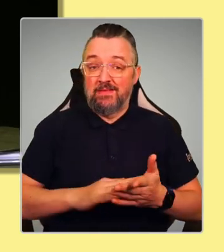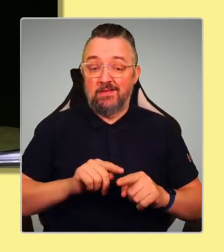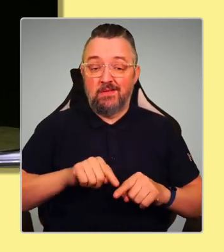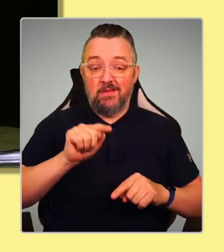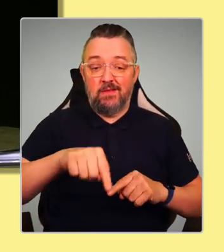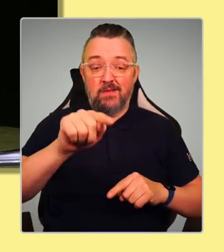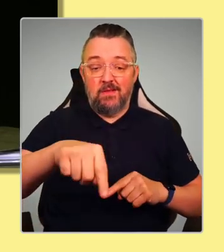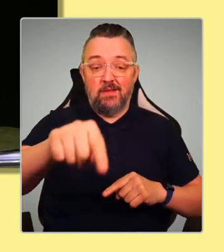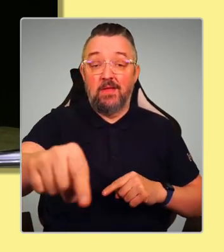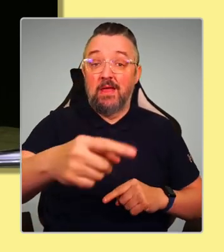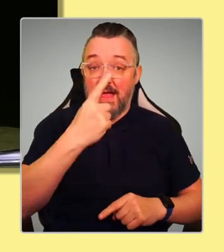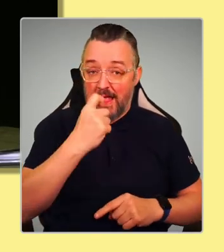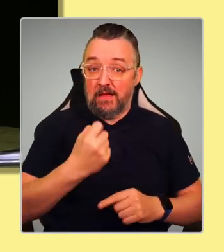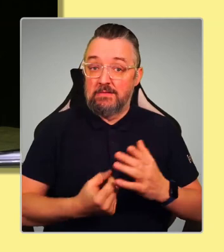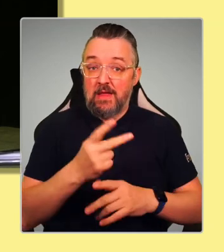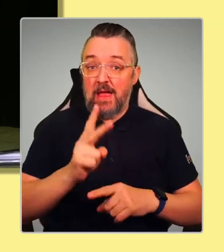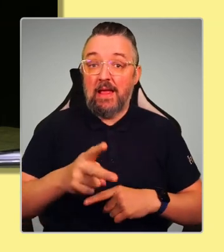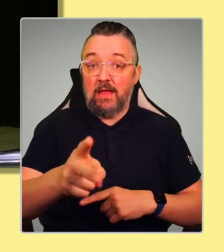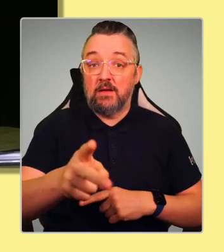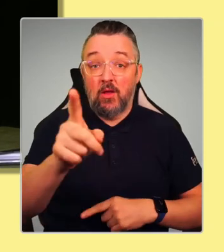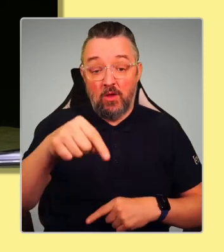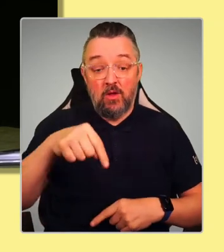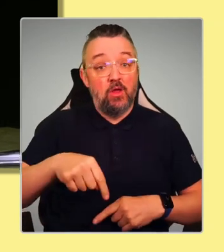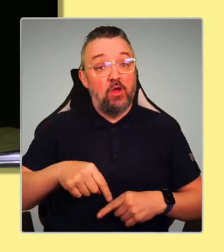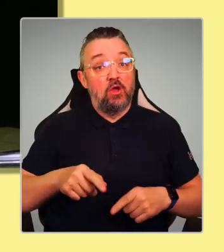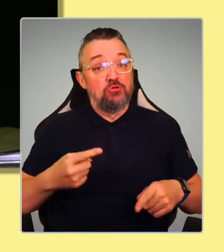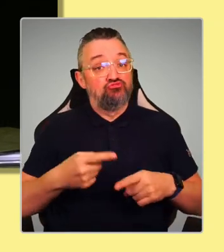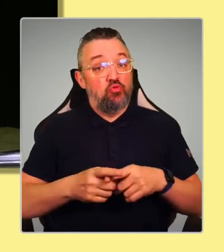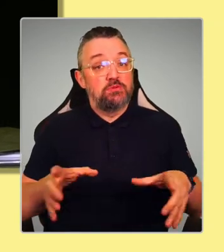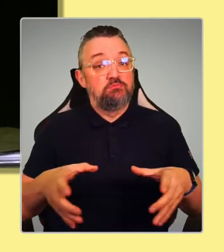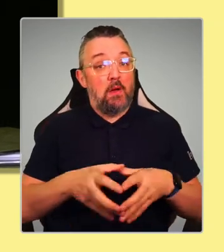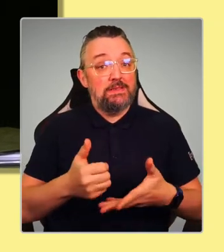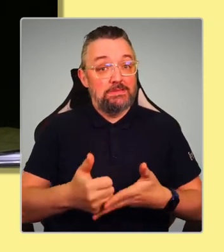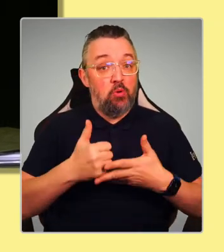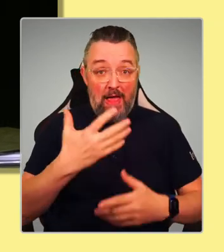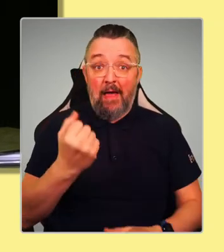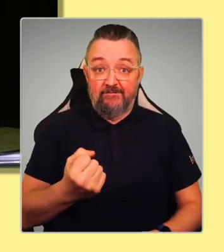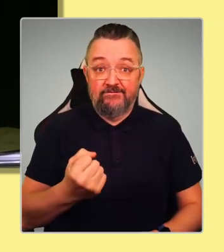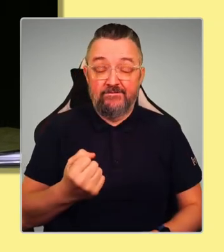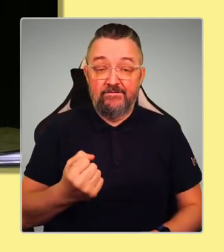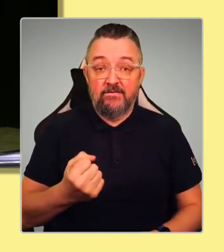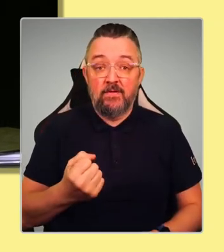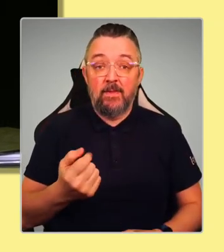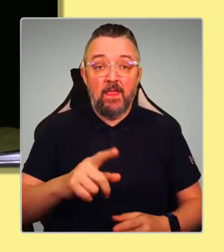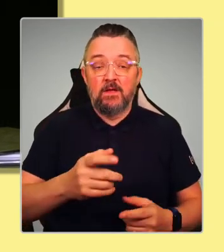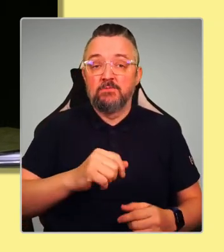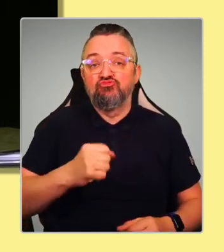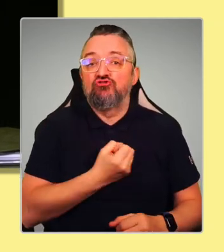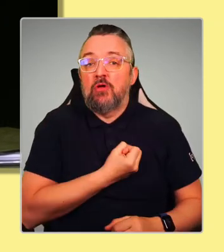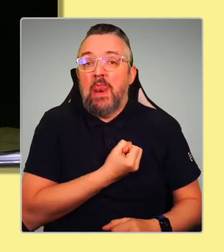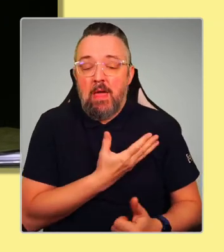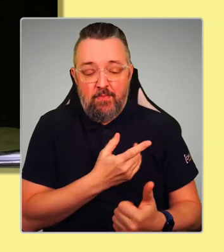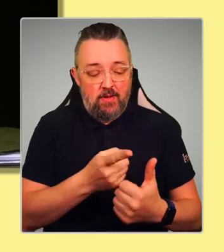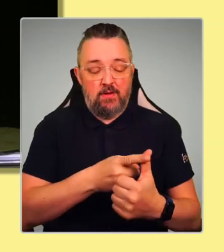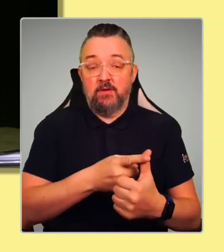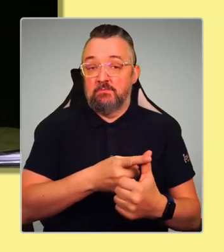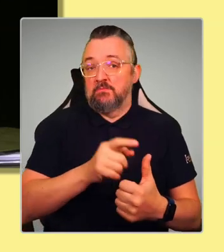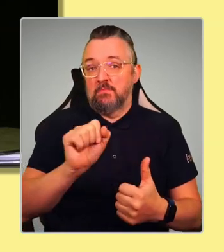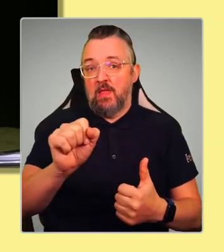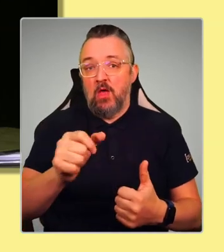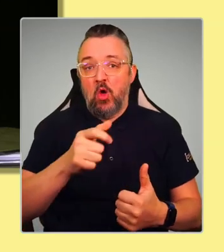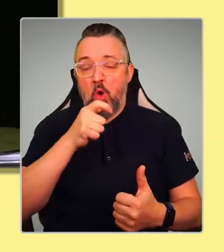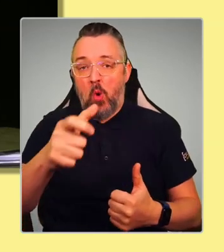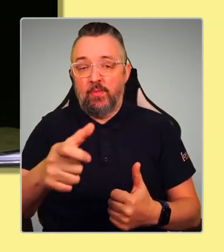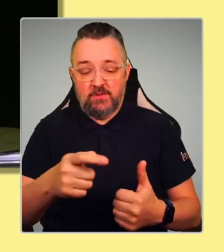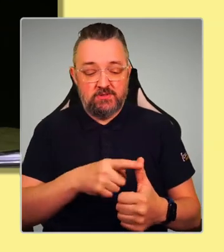And there is cross-party support to challenge it. If you heard any of the comments from Scottish Labour, for example, as well as our pro